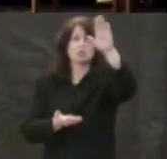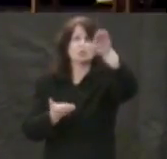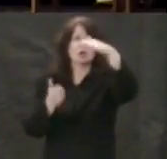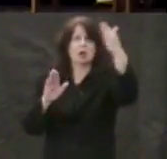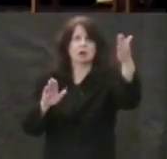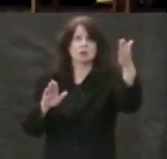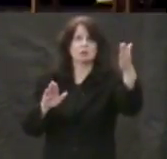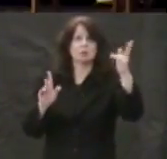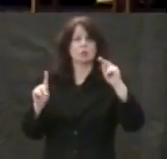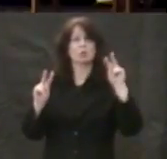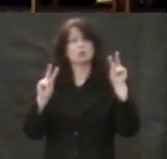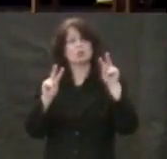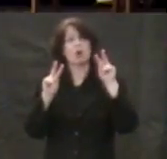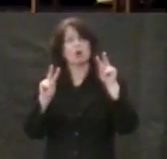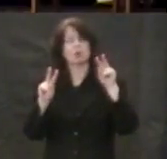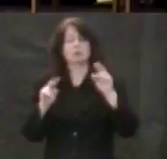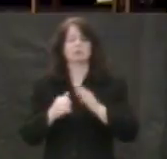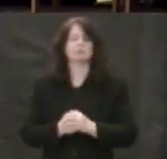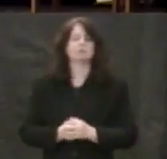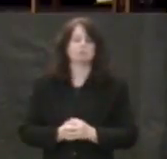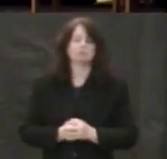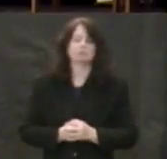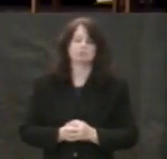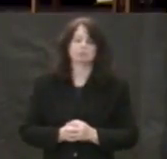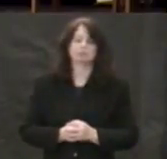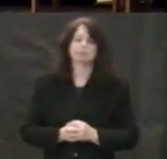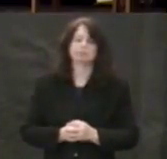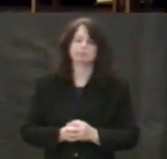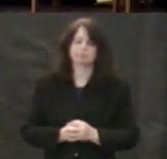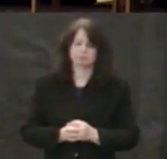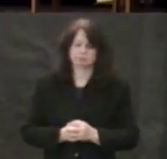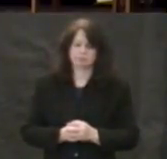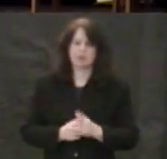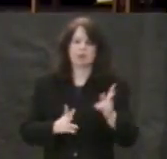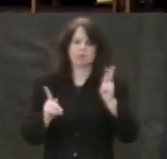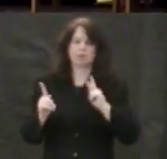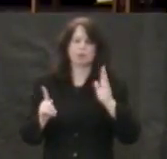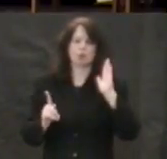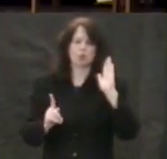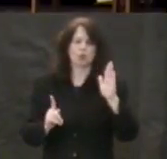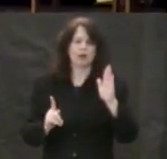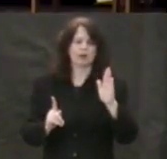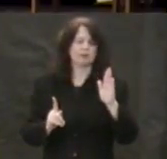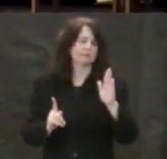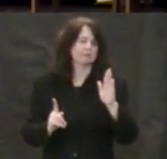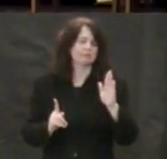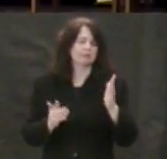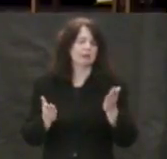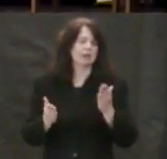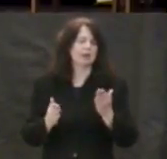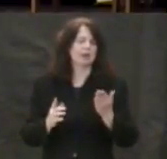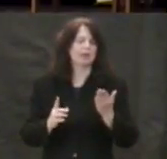there will be people who come to us with cleverly devised myths.